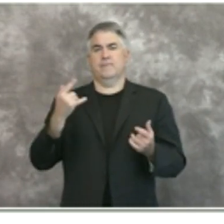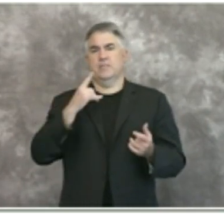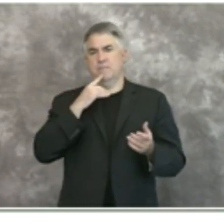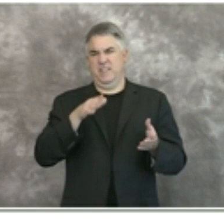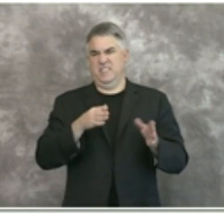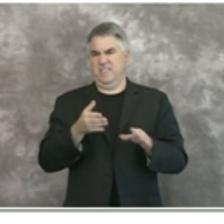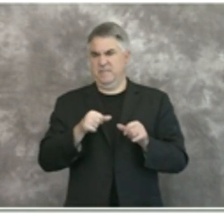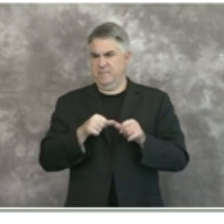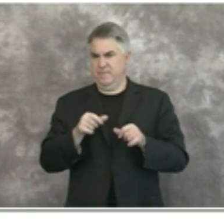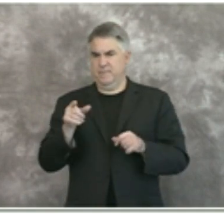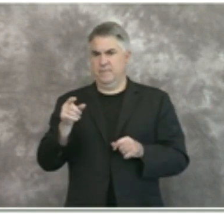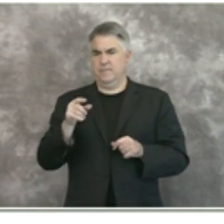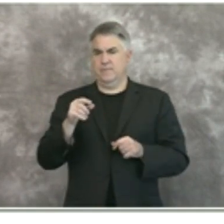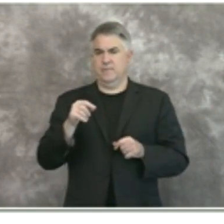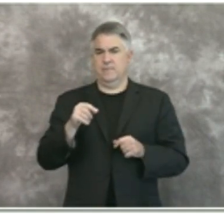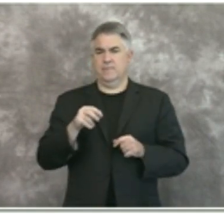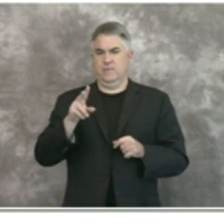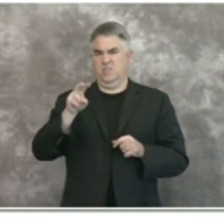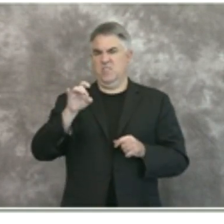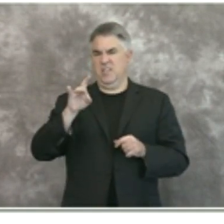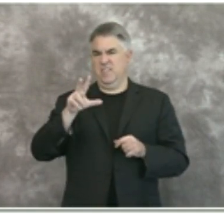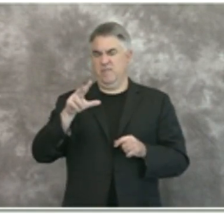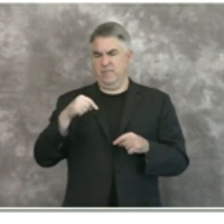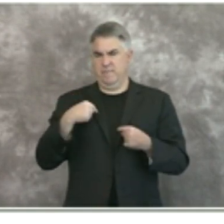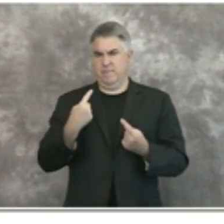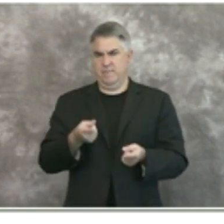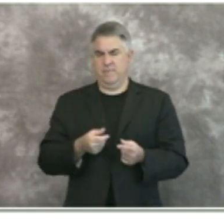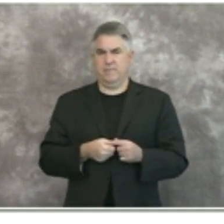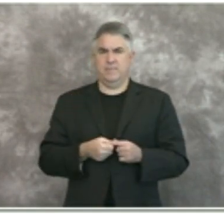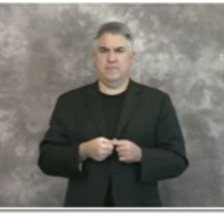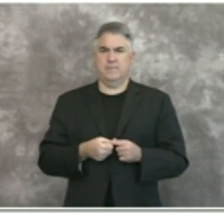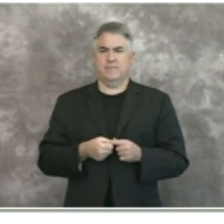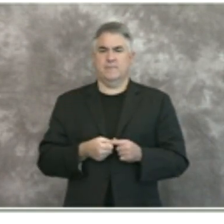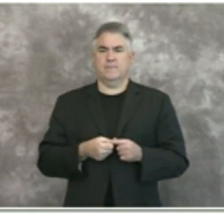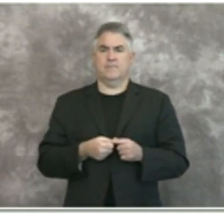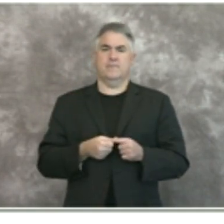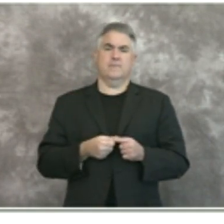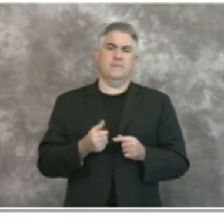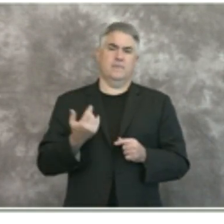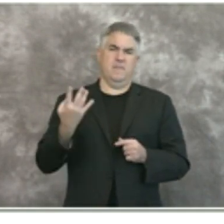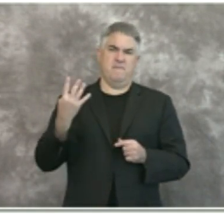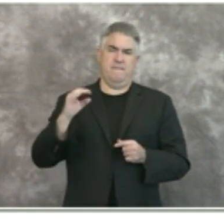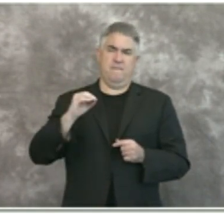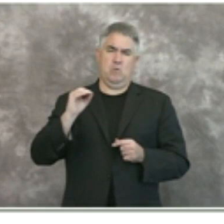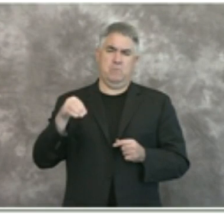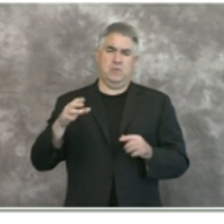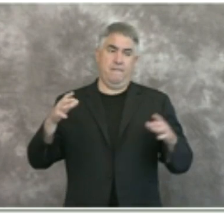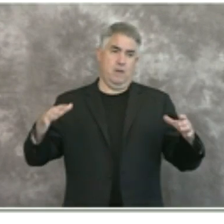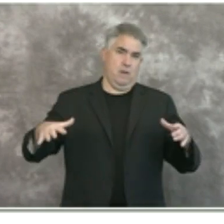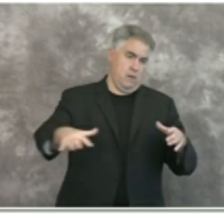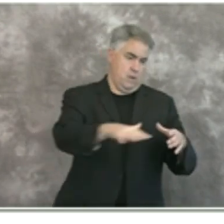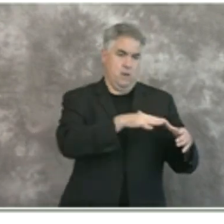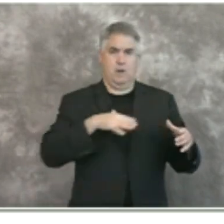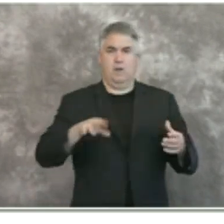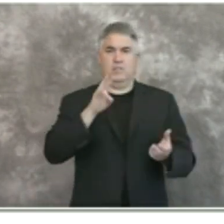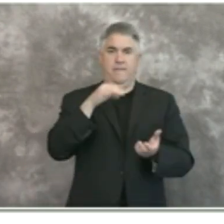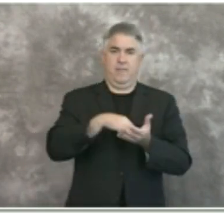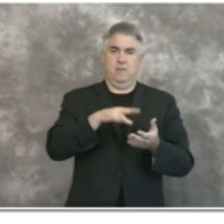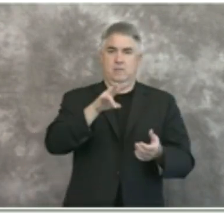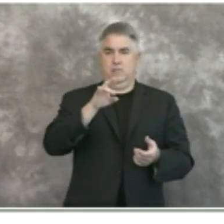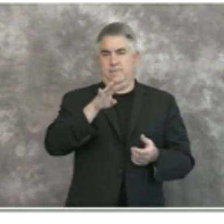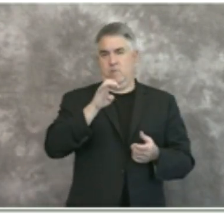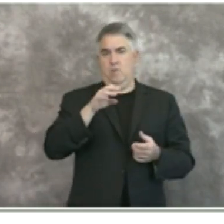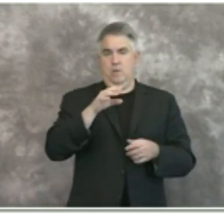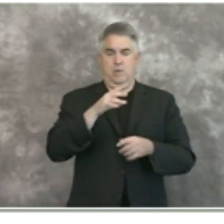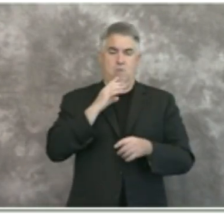283 deaths uh reported which is approximately four percent of the total number of cases and today we are